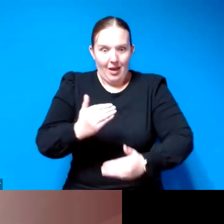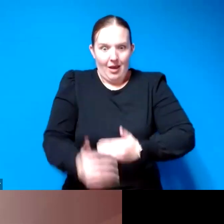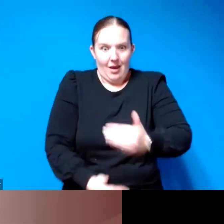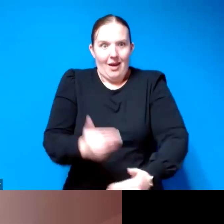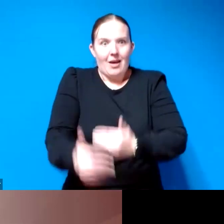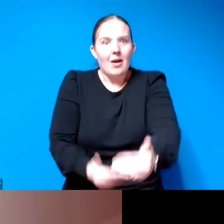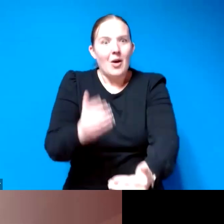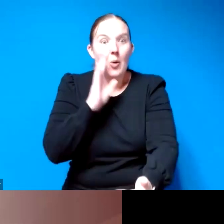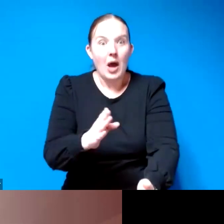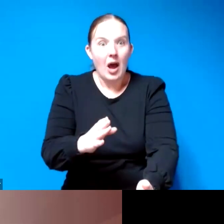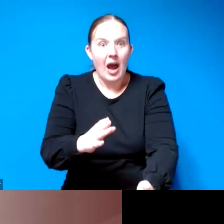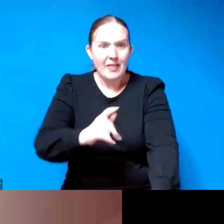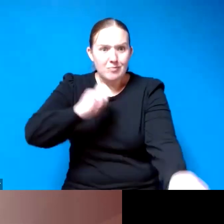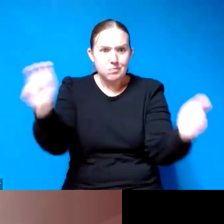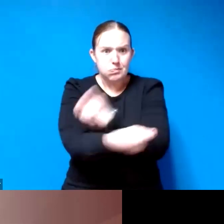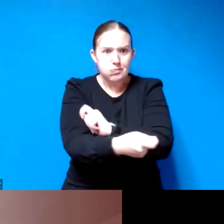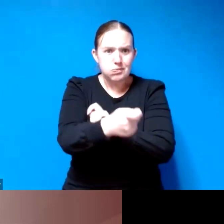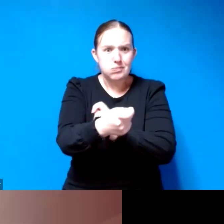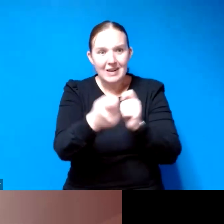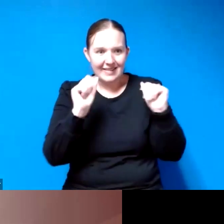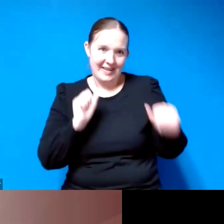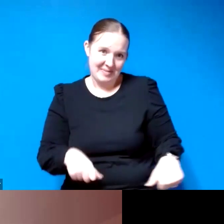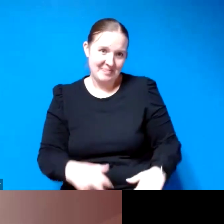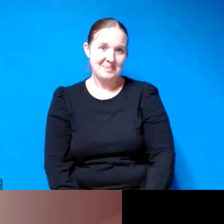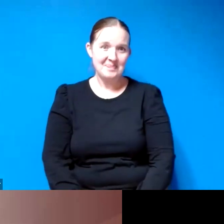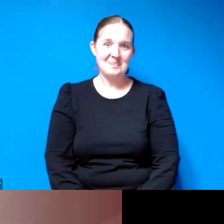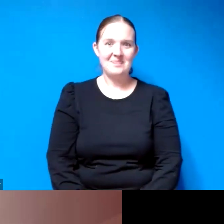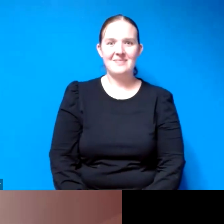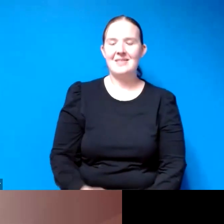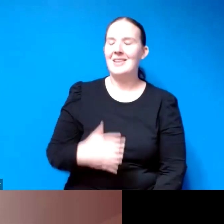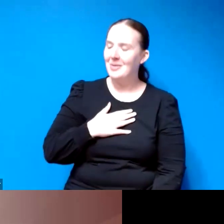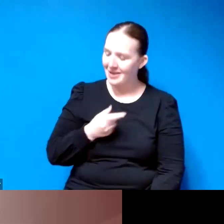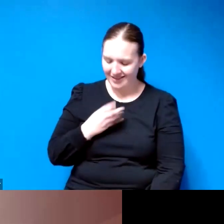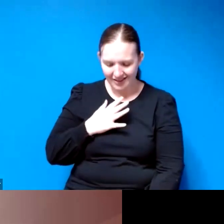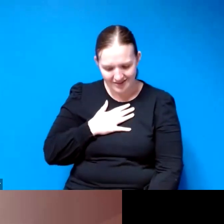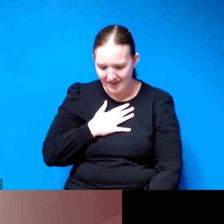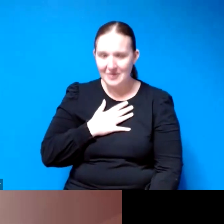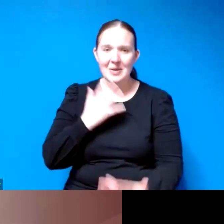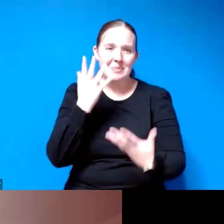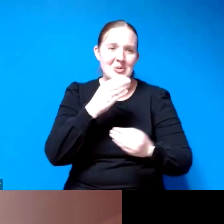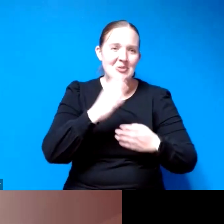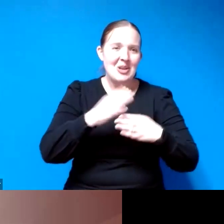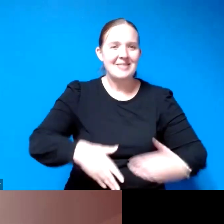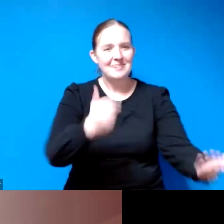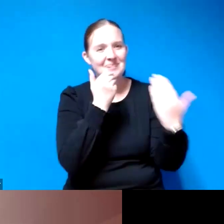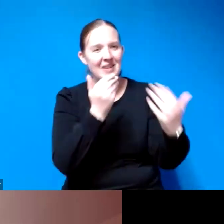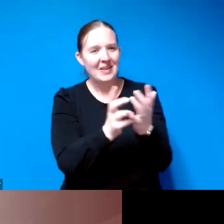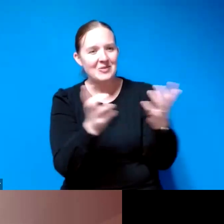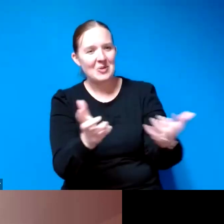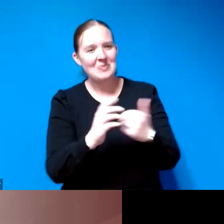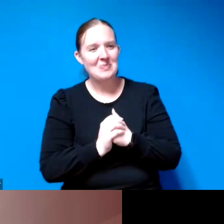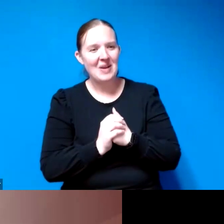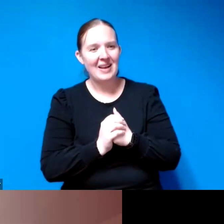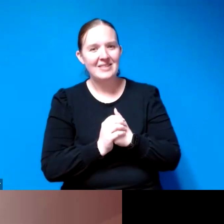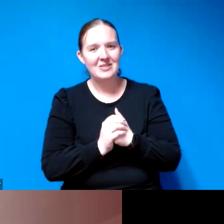radical change happens oh my gosh well that was a beautiful ending thank you so much leah that was